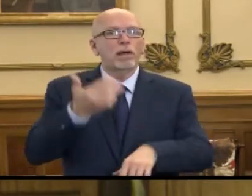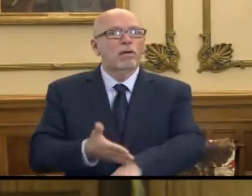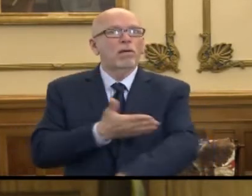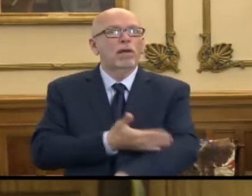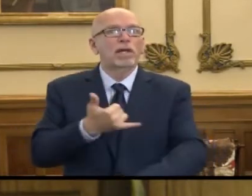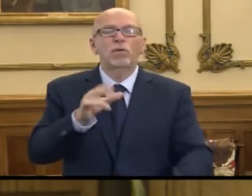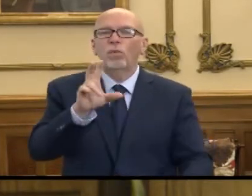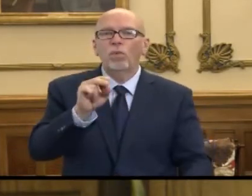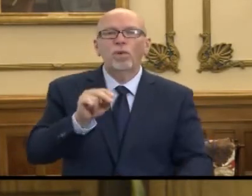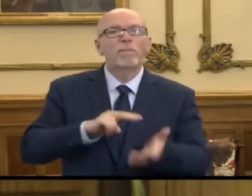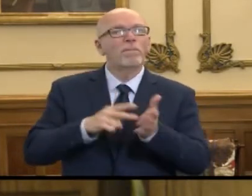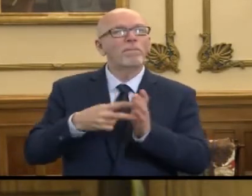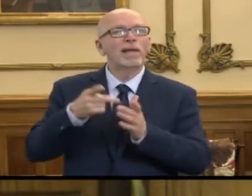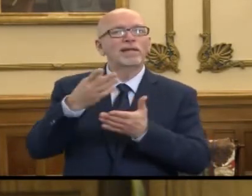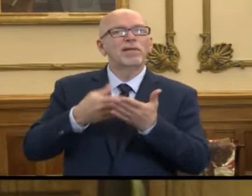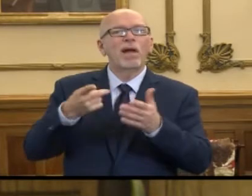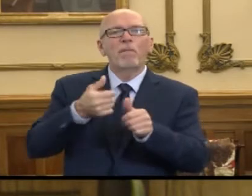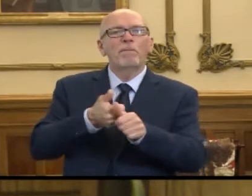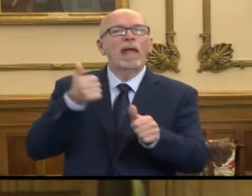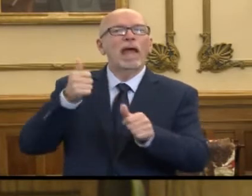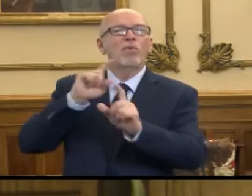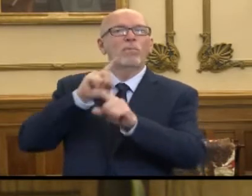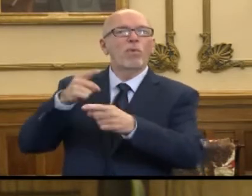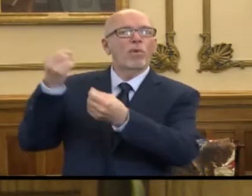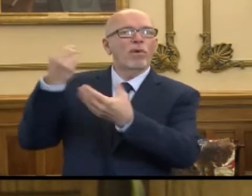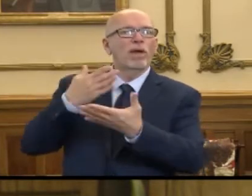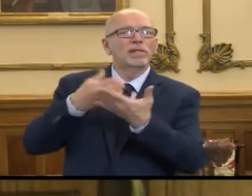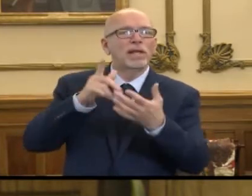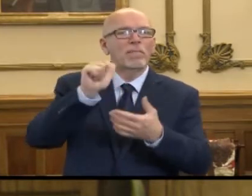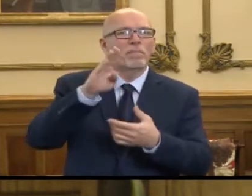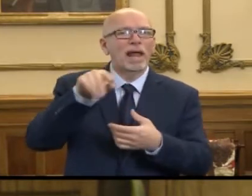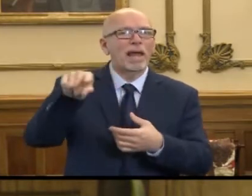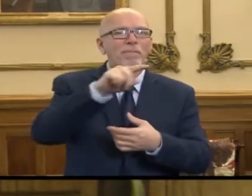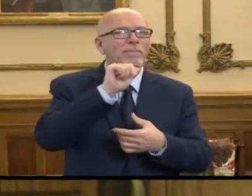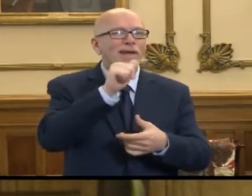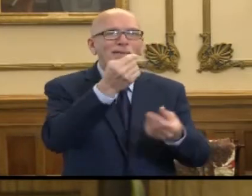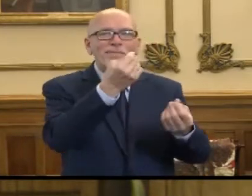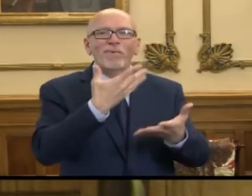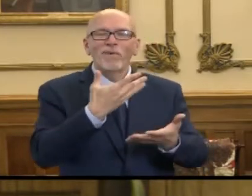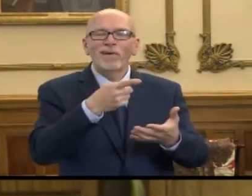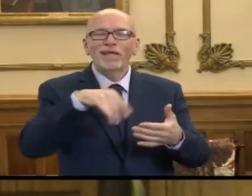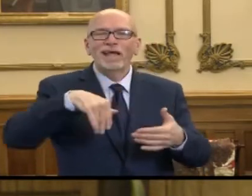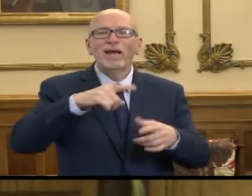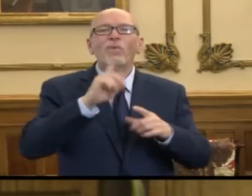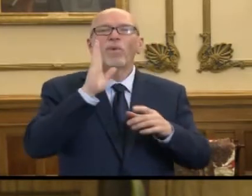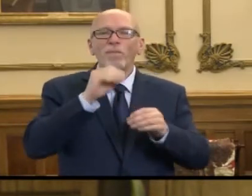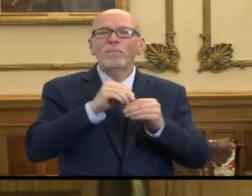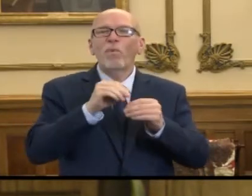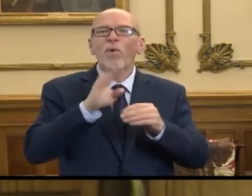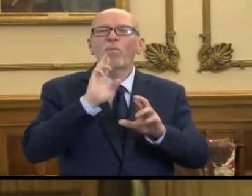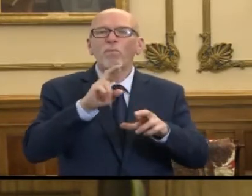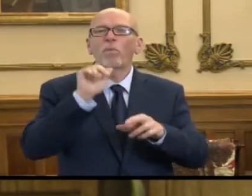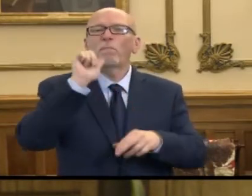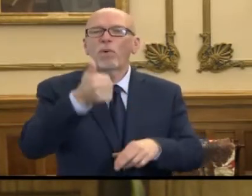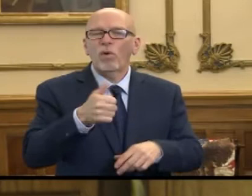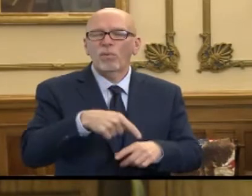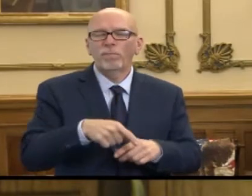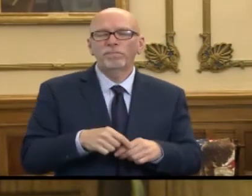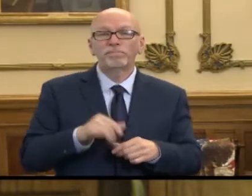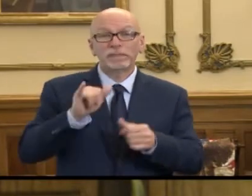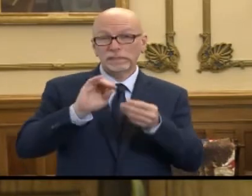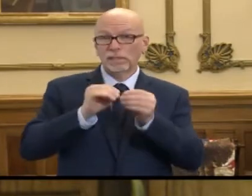really there was a lag time in some reports of labs that were reported to us, and they'll be on the actual report tomorrow. That volume